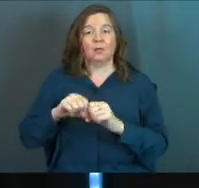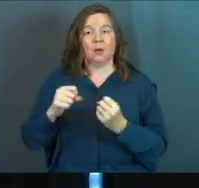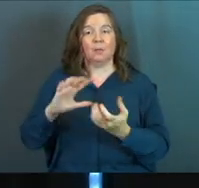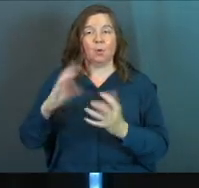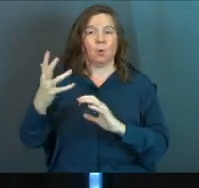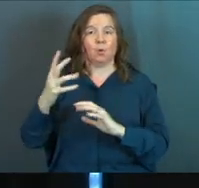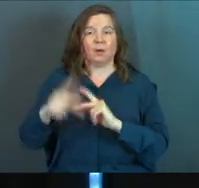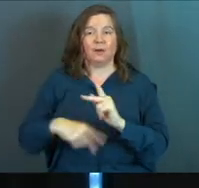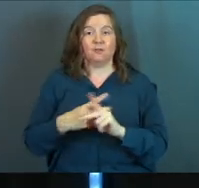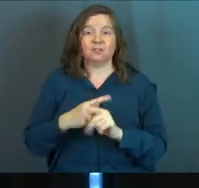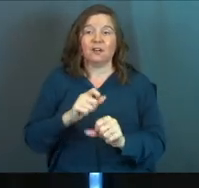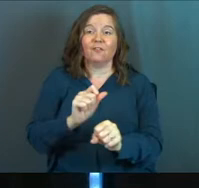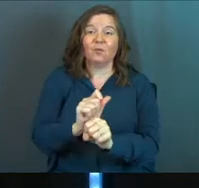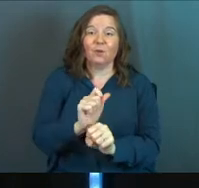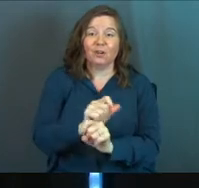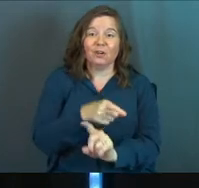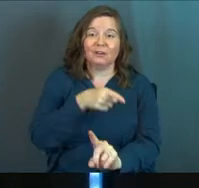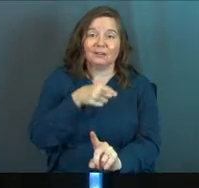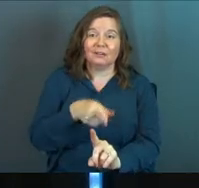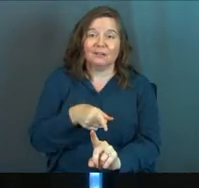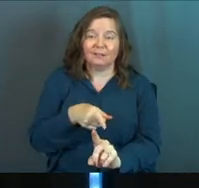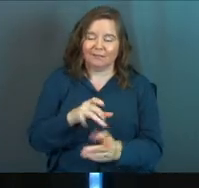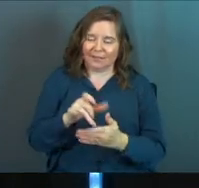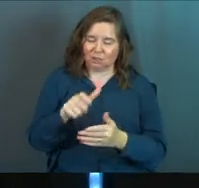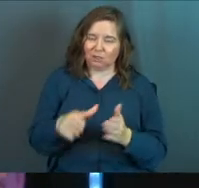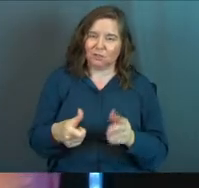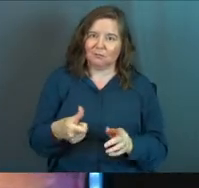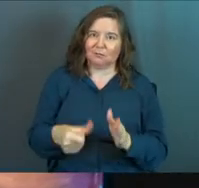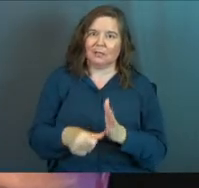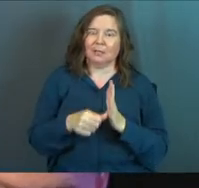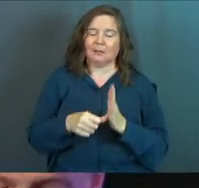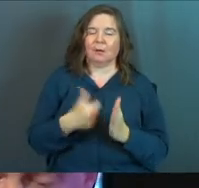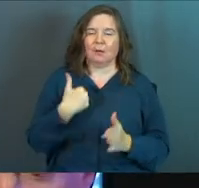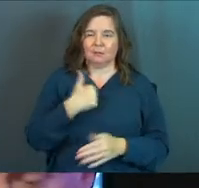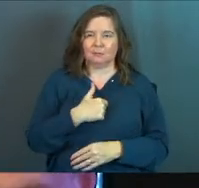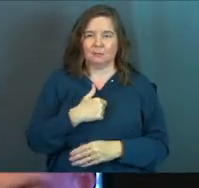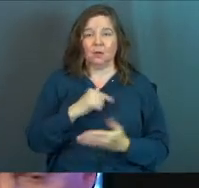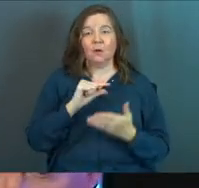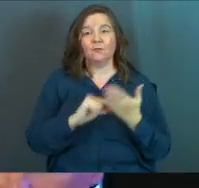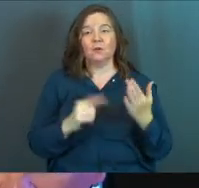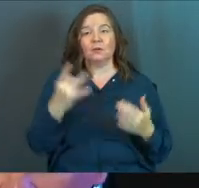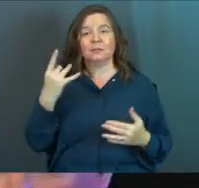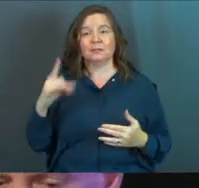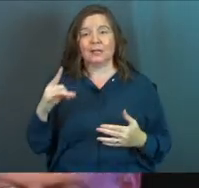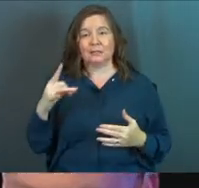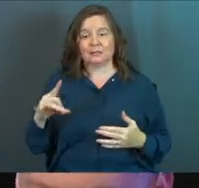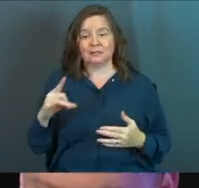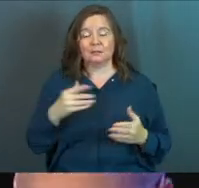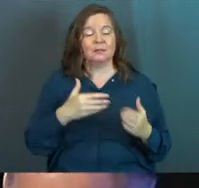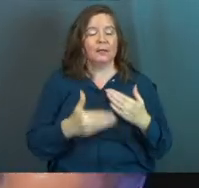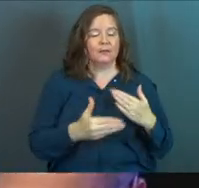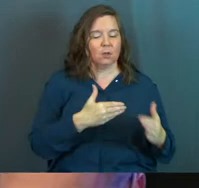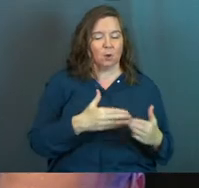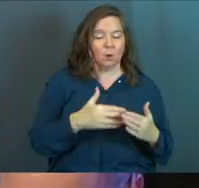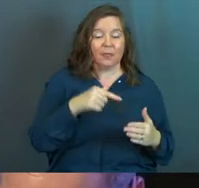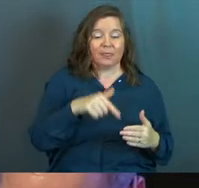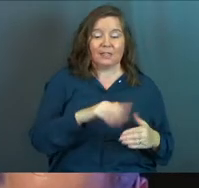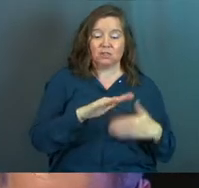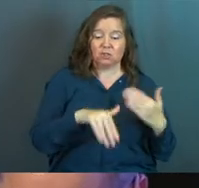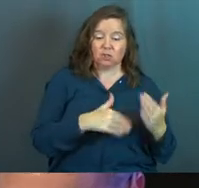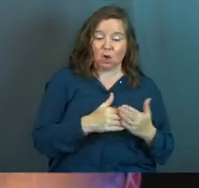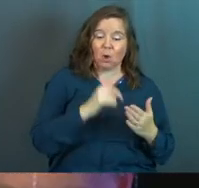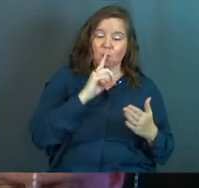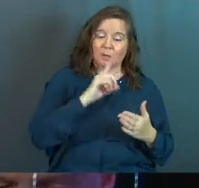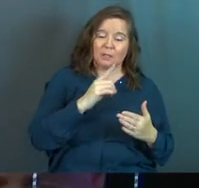version of work. That should impact us. Verse 18, Solomon continues. He says, even so, even though this is